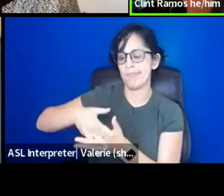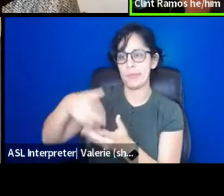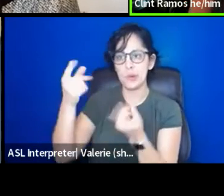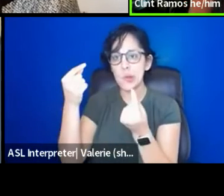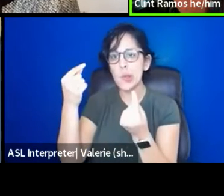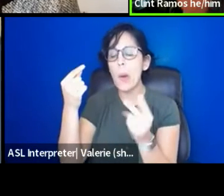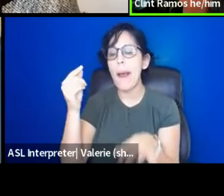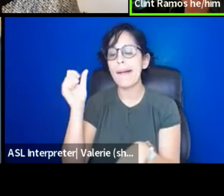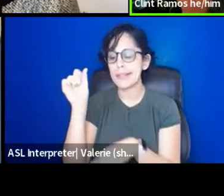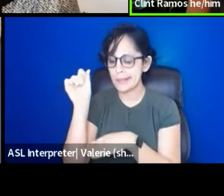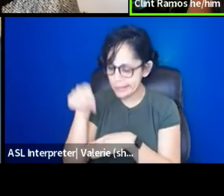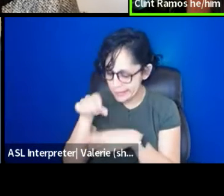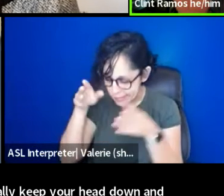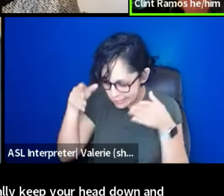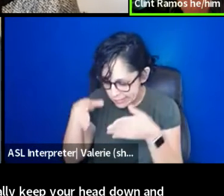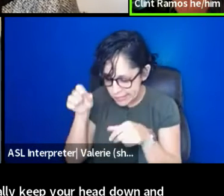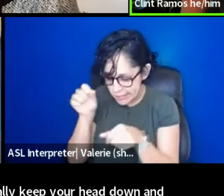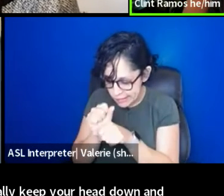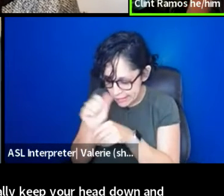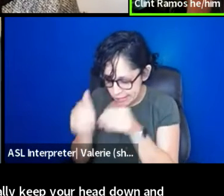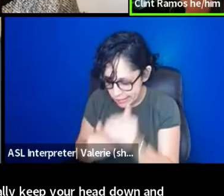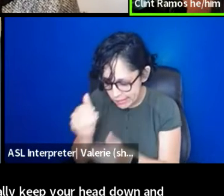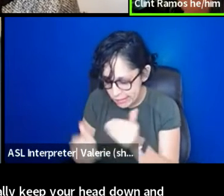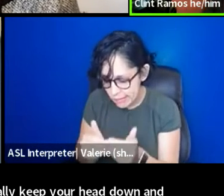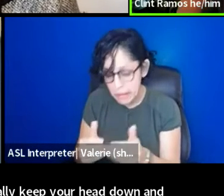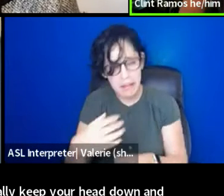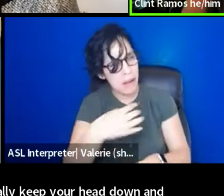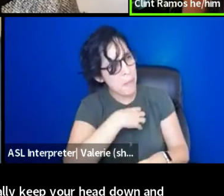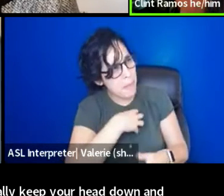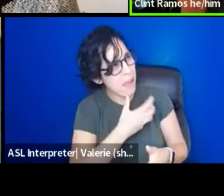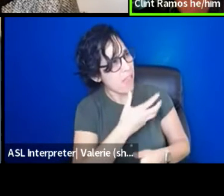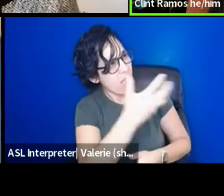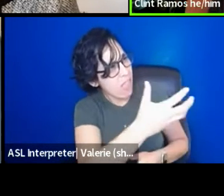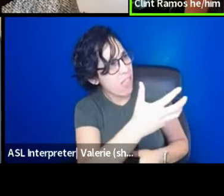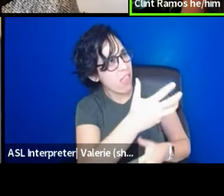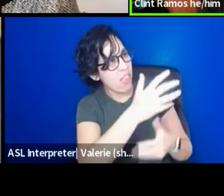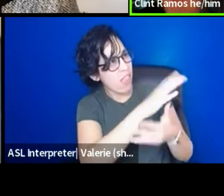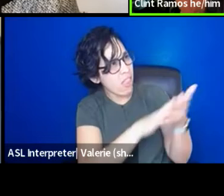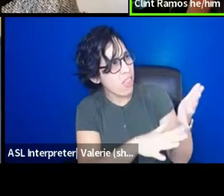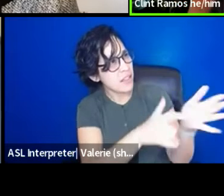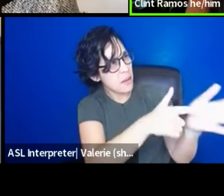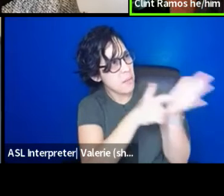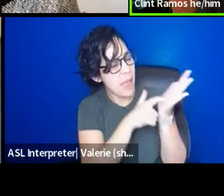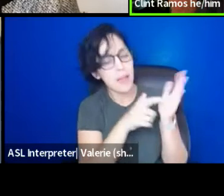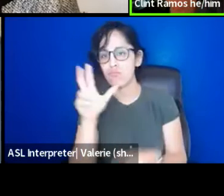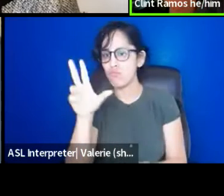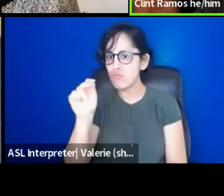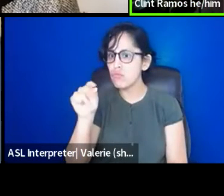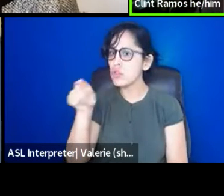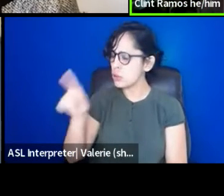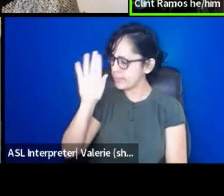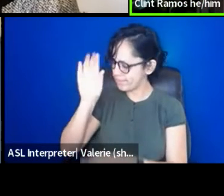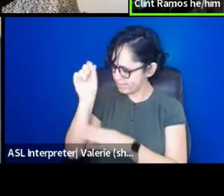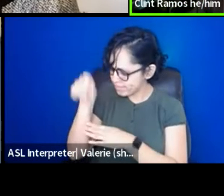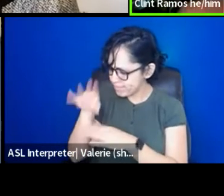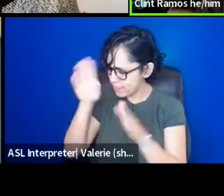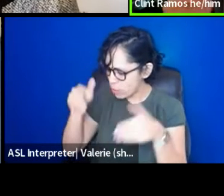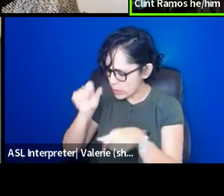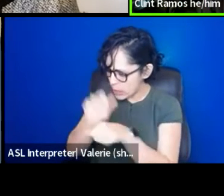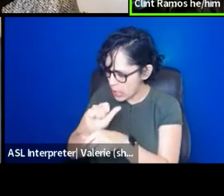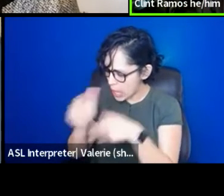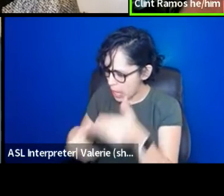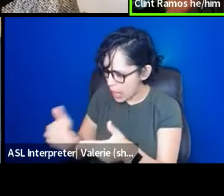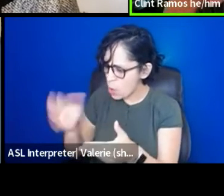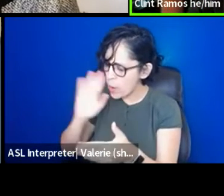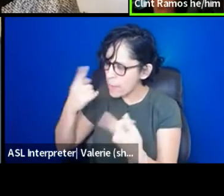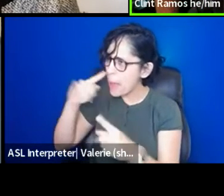head down and work. Don't complain, keep your head down and work and you will get what you want, right? But I don't